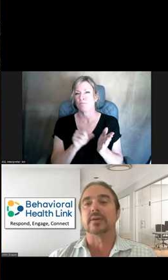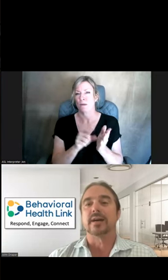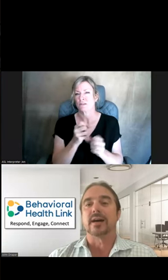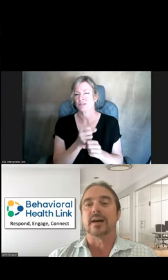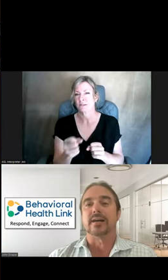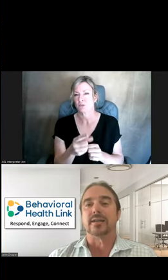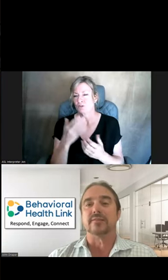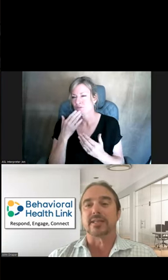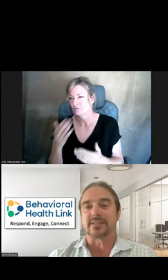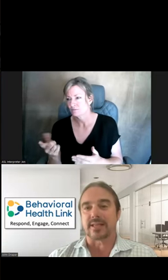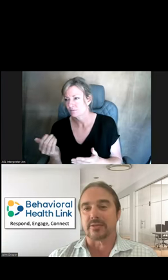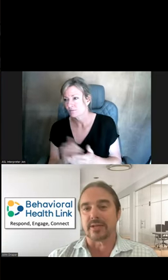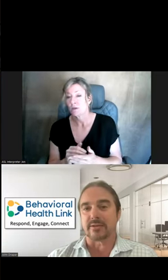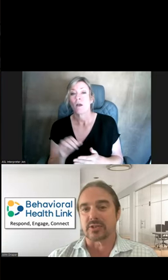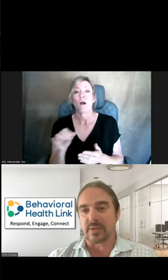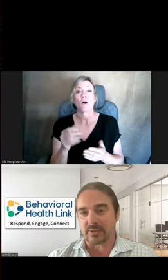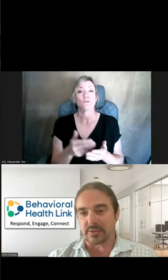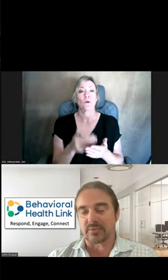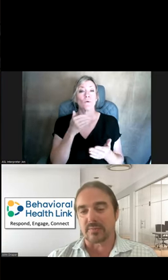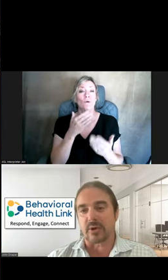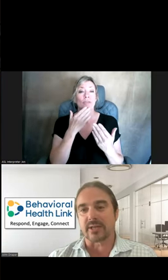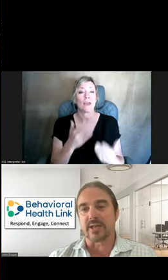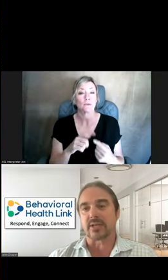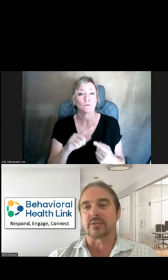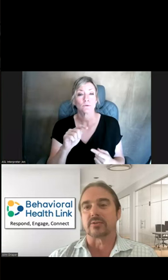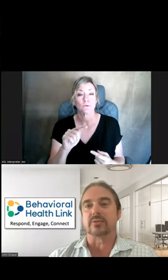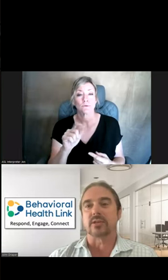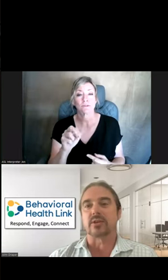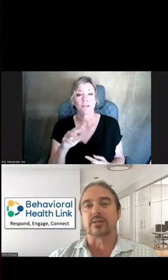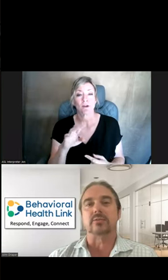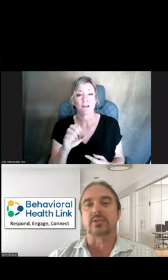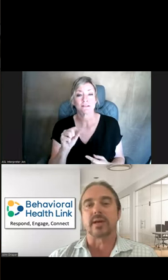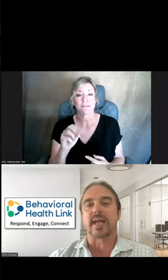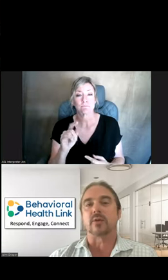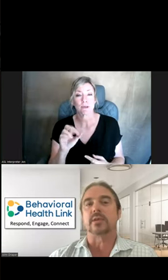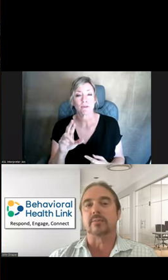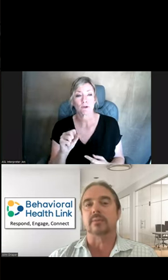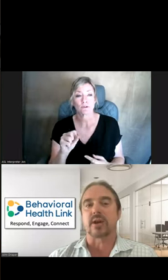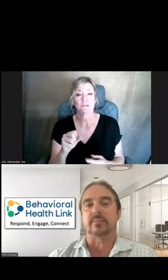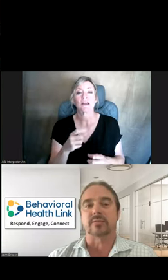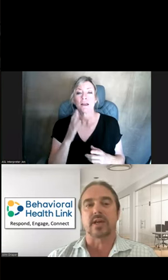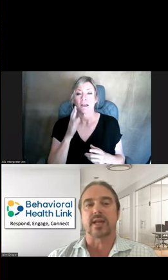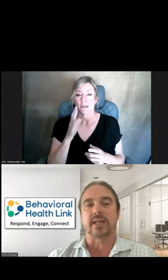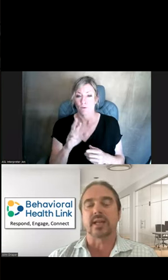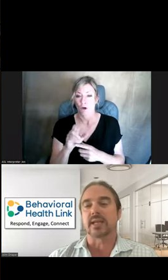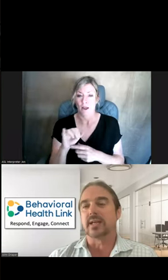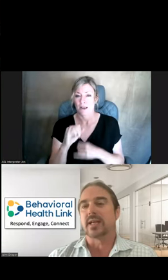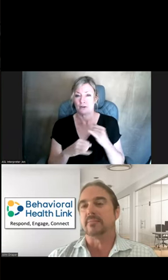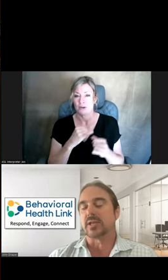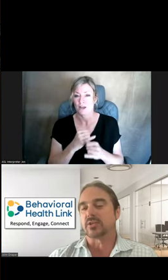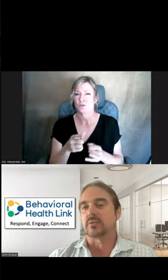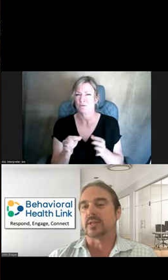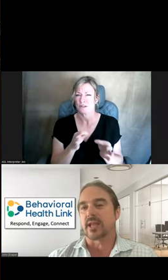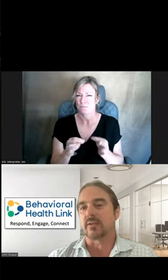also an advance thank you to Terrence Smithers from RA International, who's going to talk to us about how we keep the promise of 988